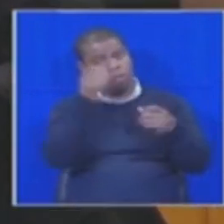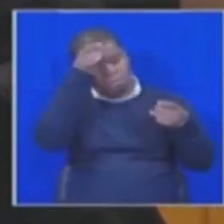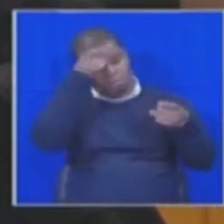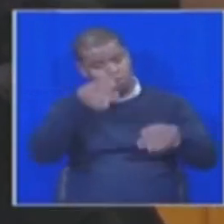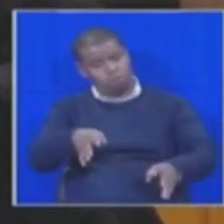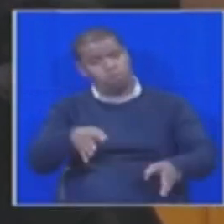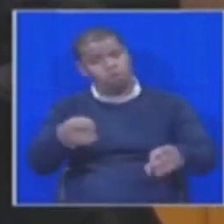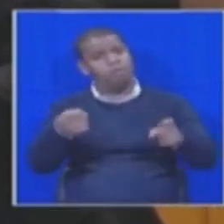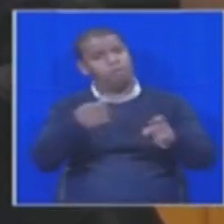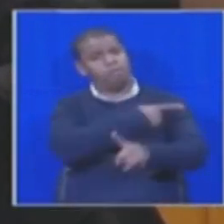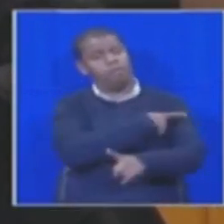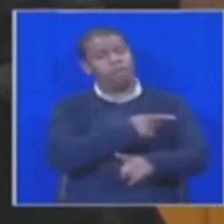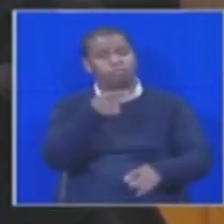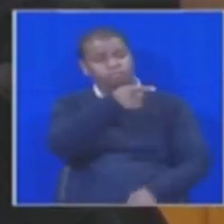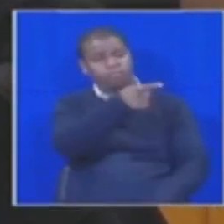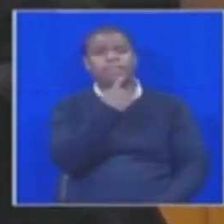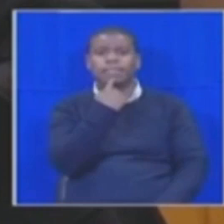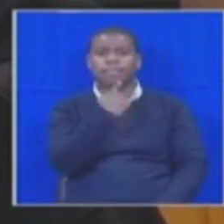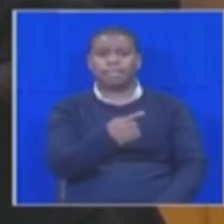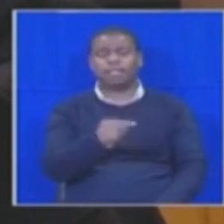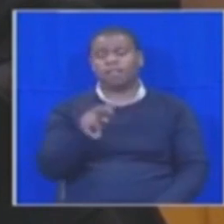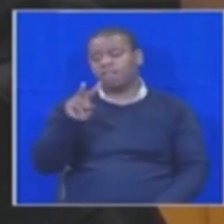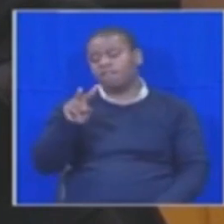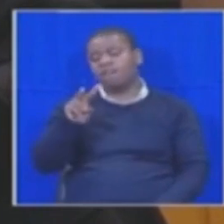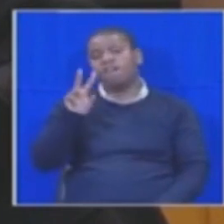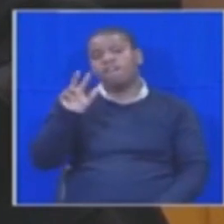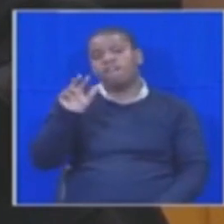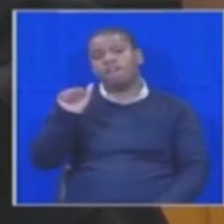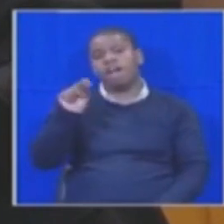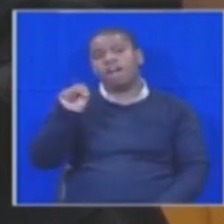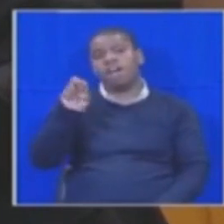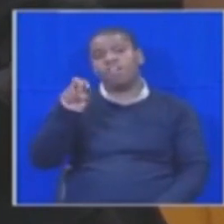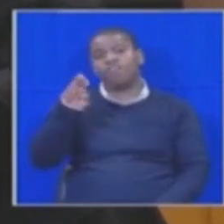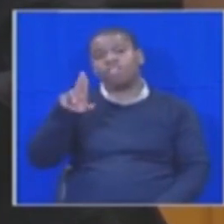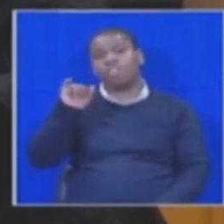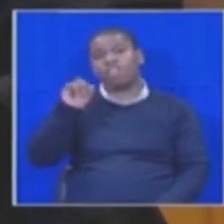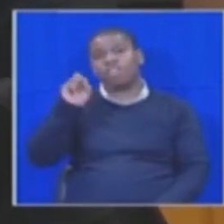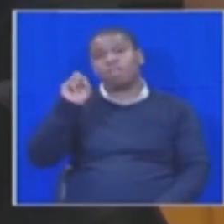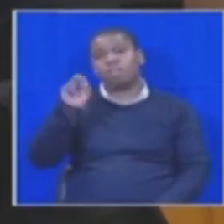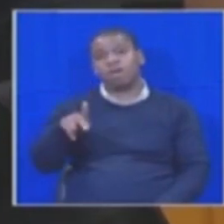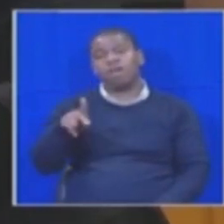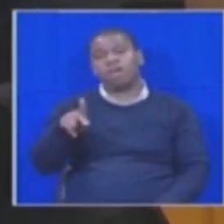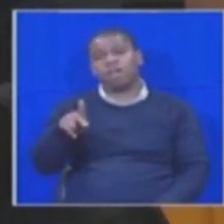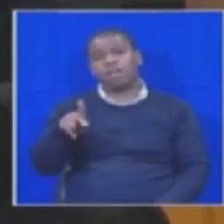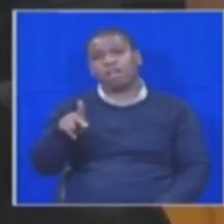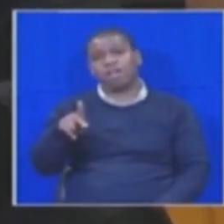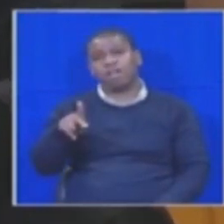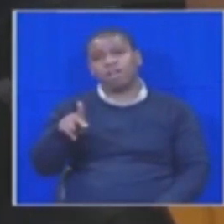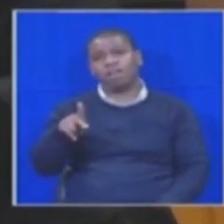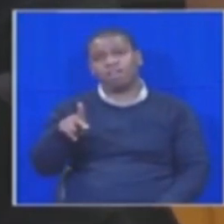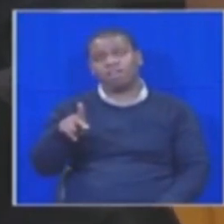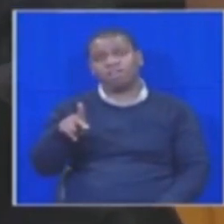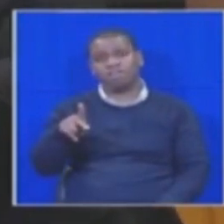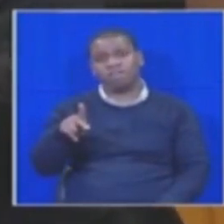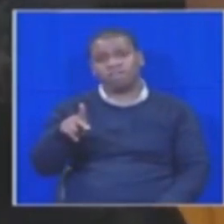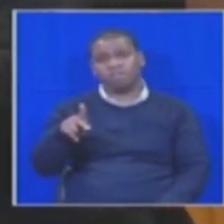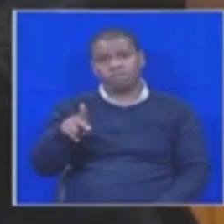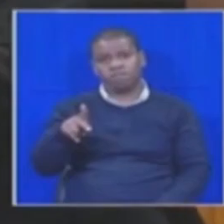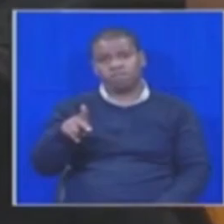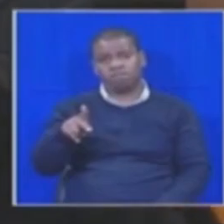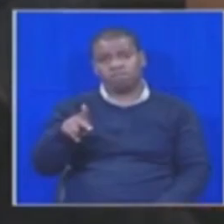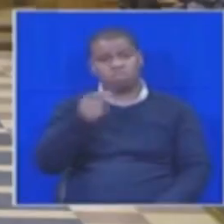said that Van Riebeck arrived 2,000 years ago. I think she's confusing. Honourable member, take seat please.